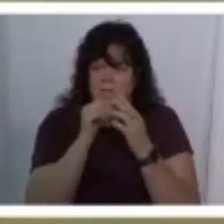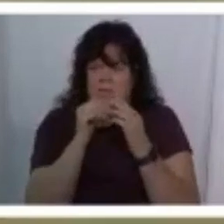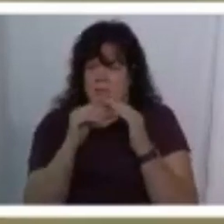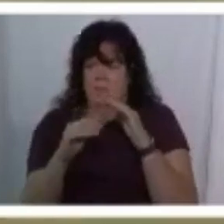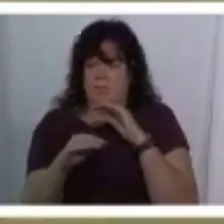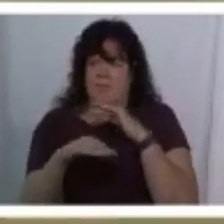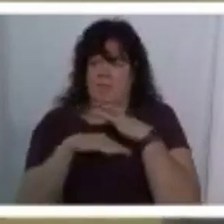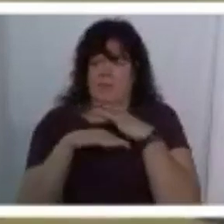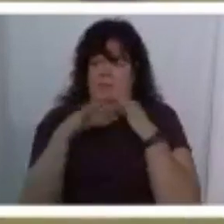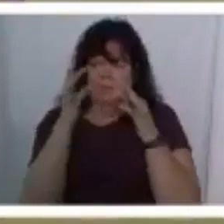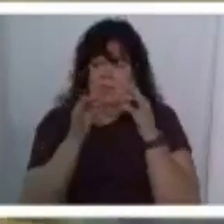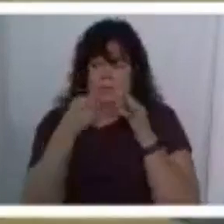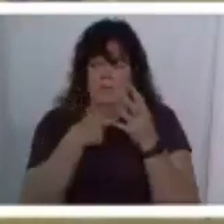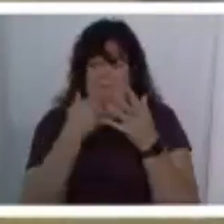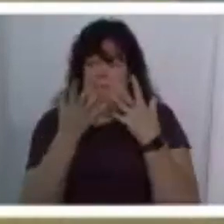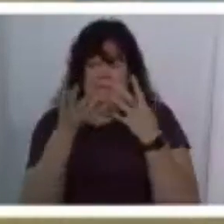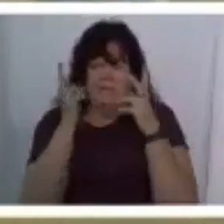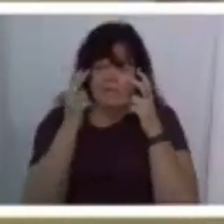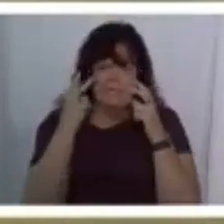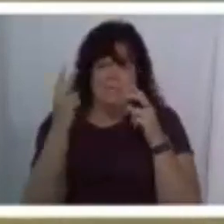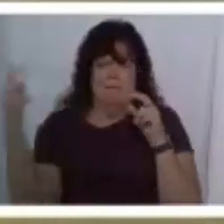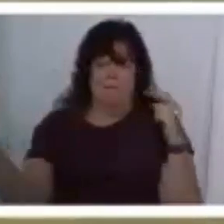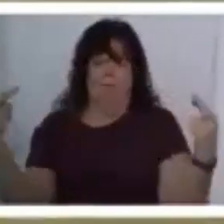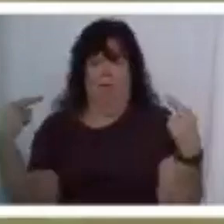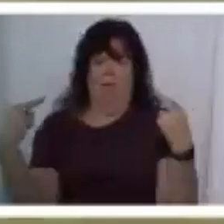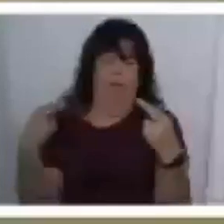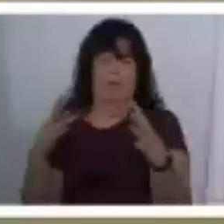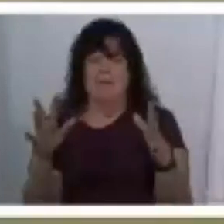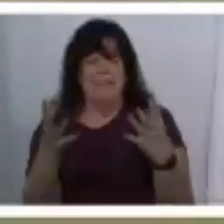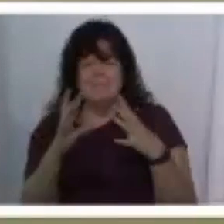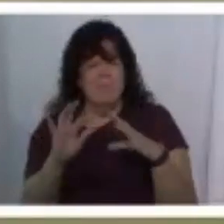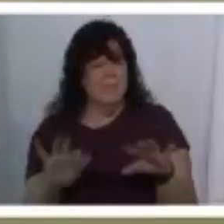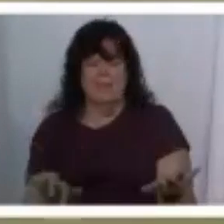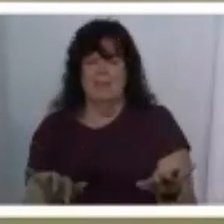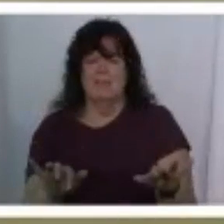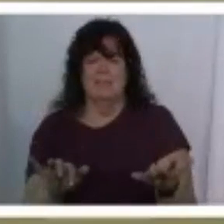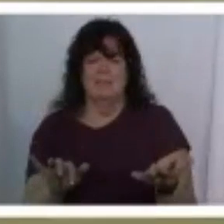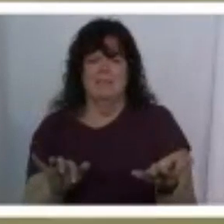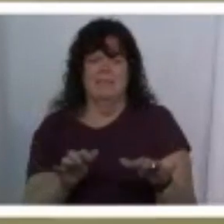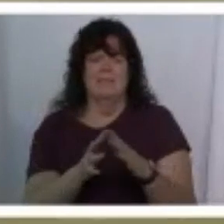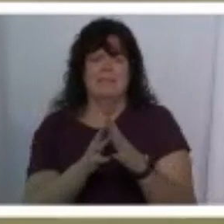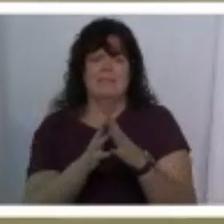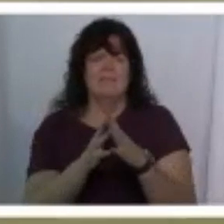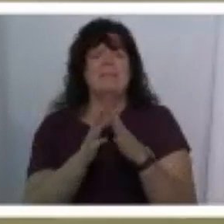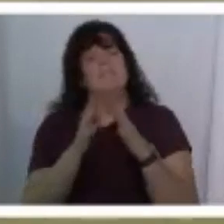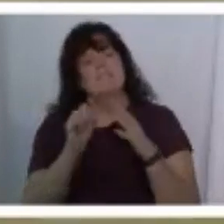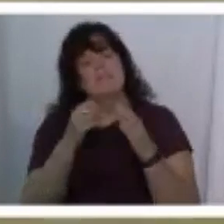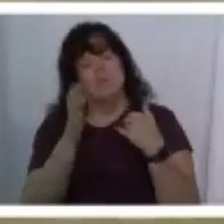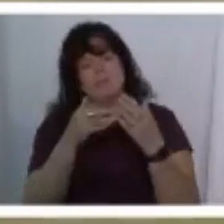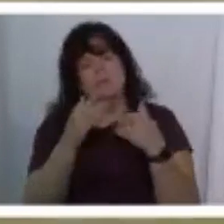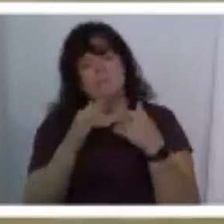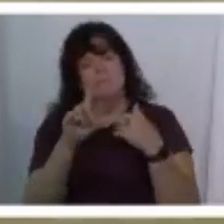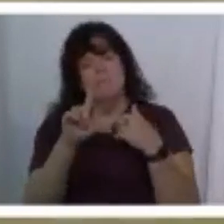much judgment and because you hear it and you see it on facebook and you know that you're not safe and so anyway